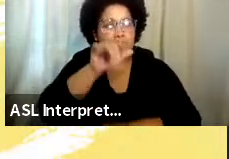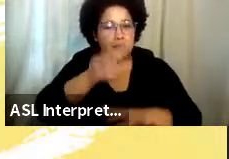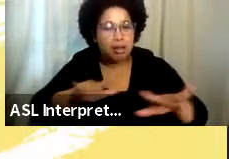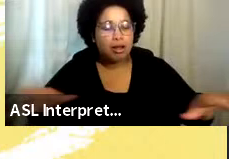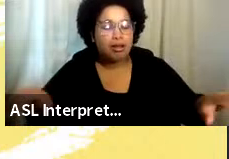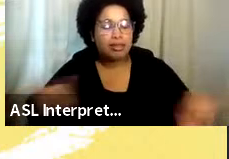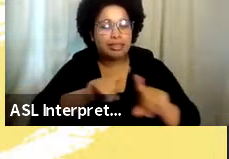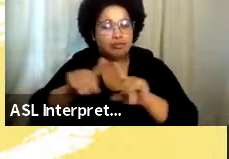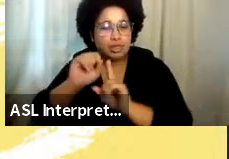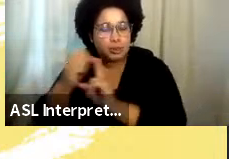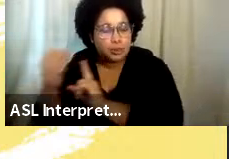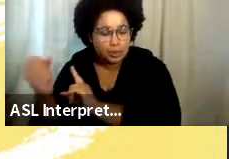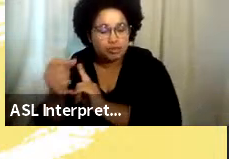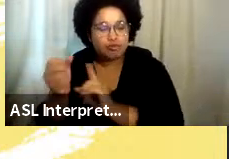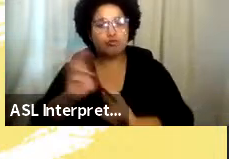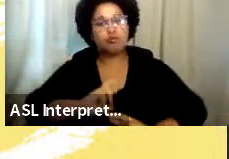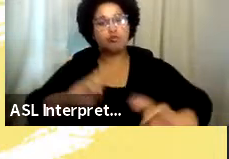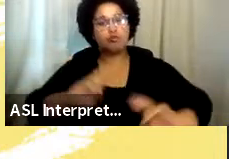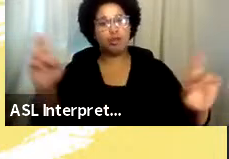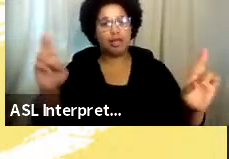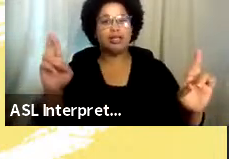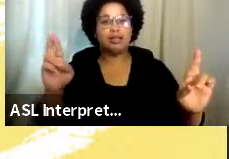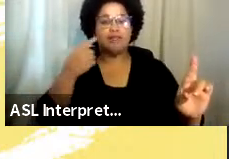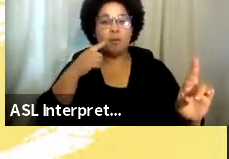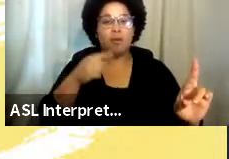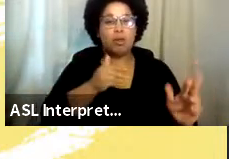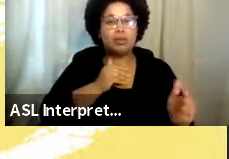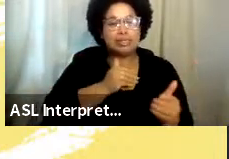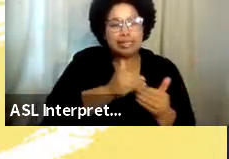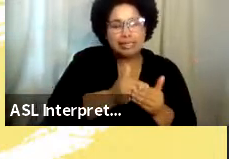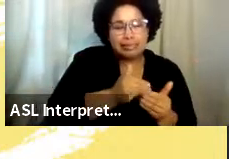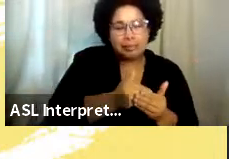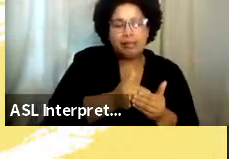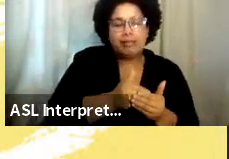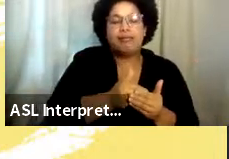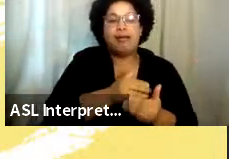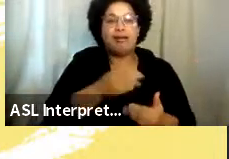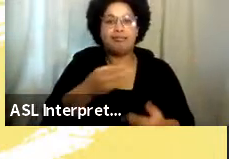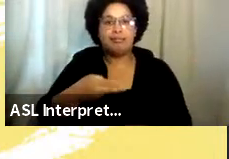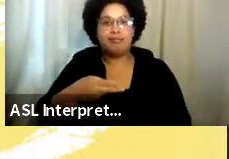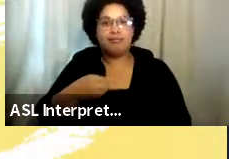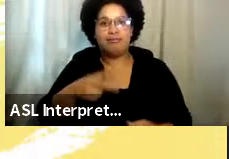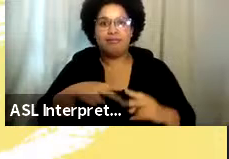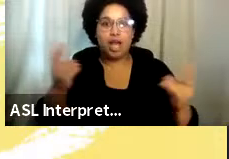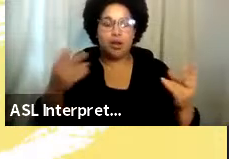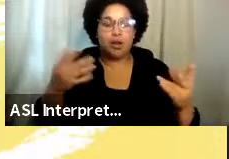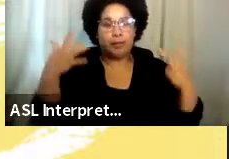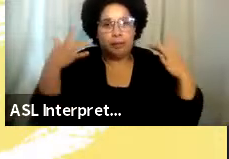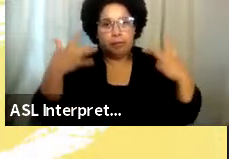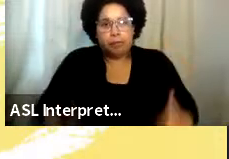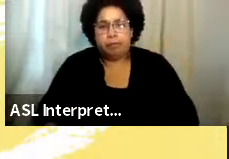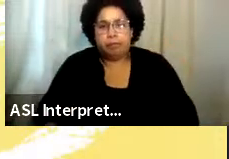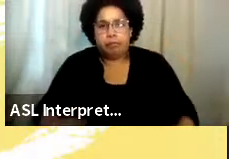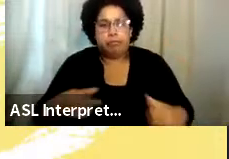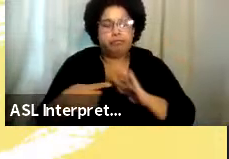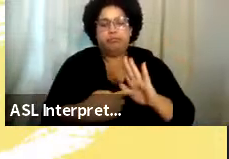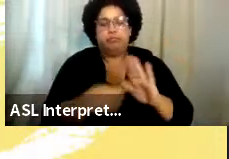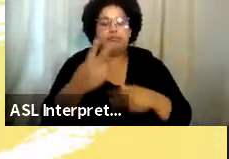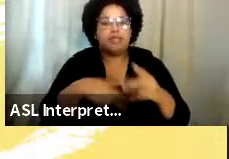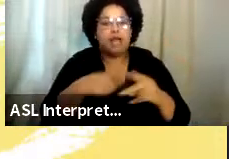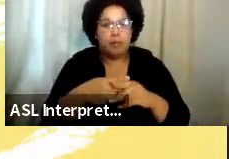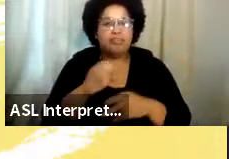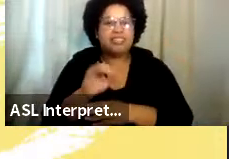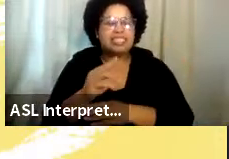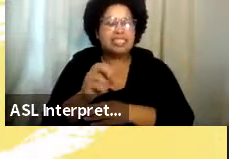situations in intimate and hyperexposed scenes. And you can expect consistent and quality intimacy